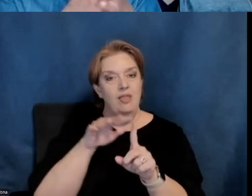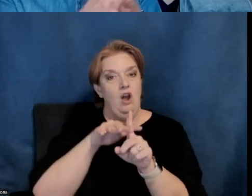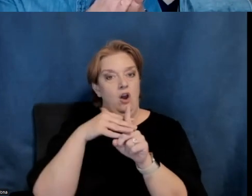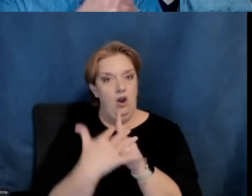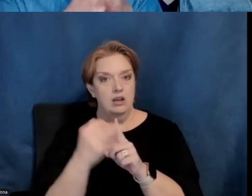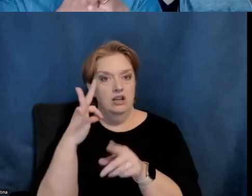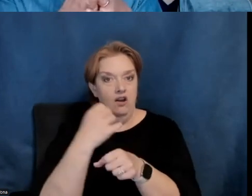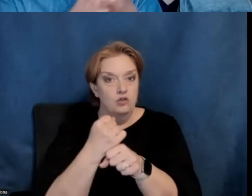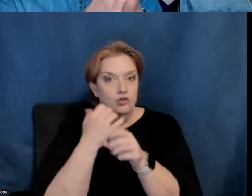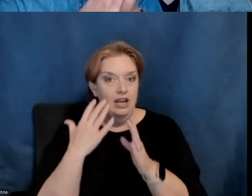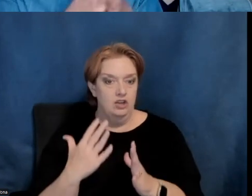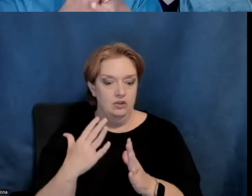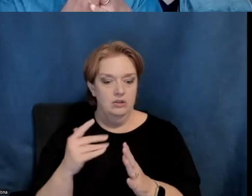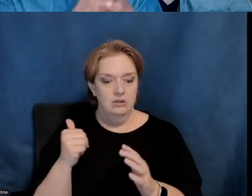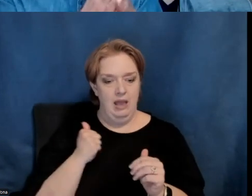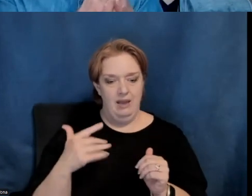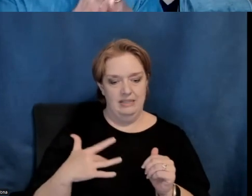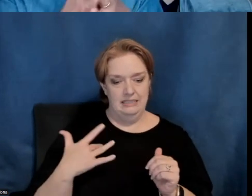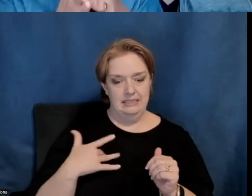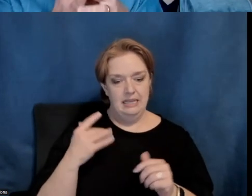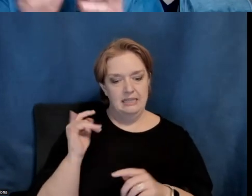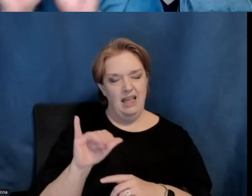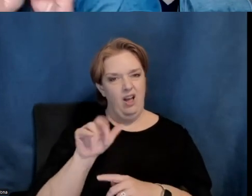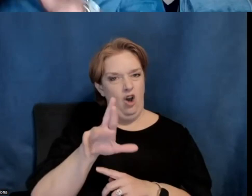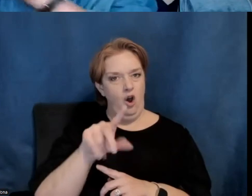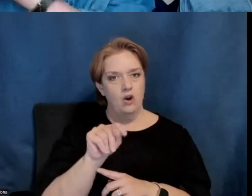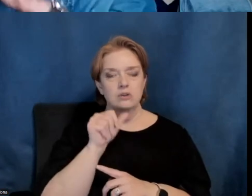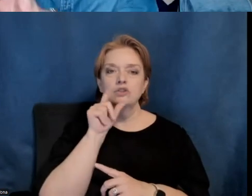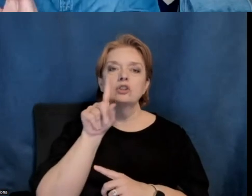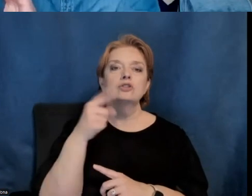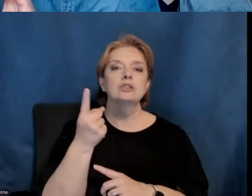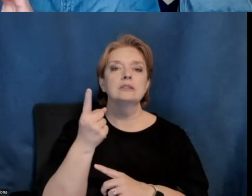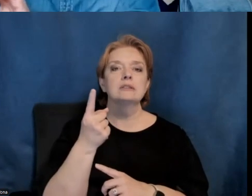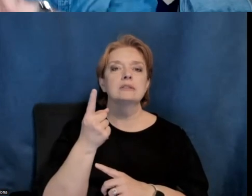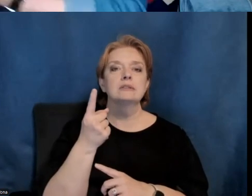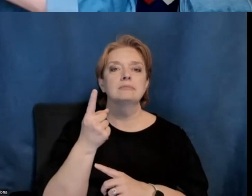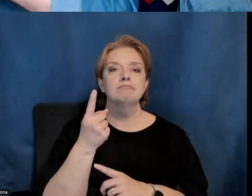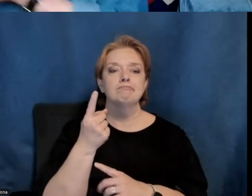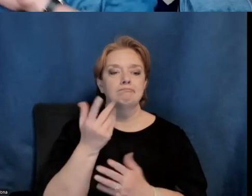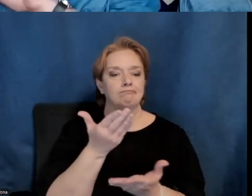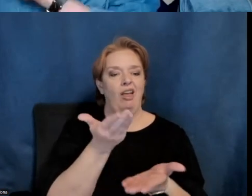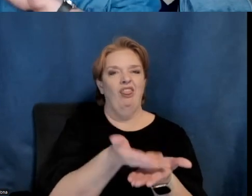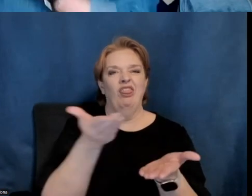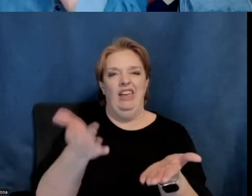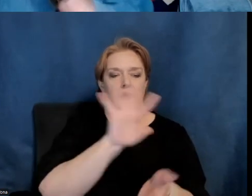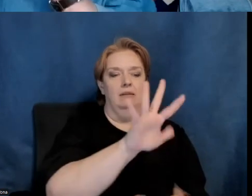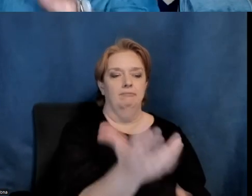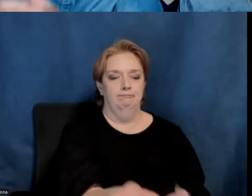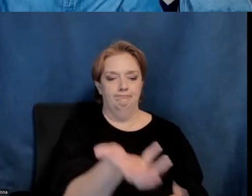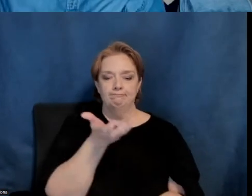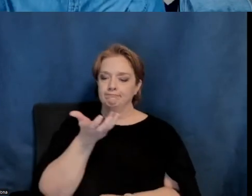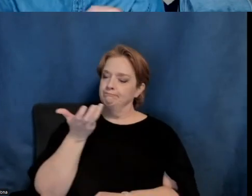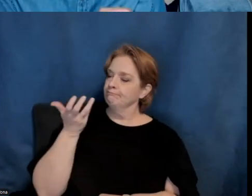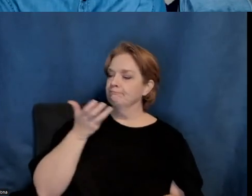you get a sense of that art isn't just about an object taken out of its context and, uh, and viewed and